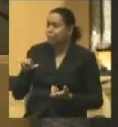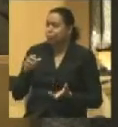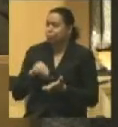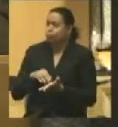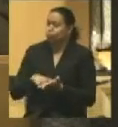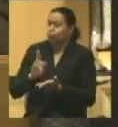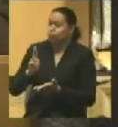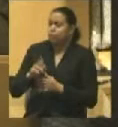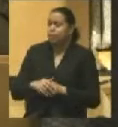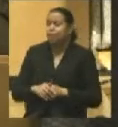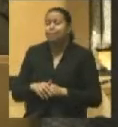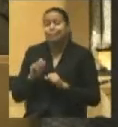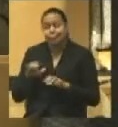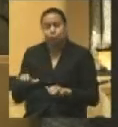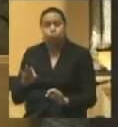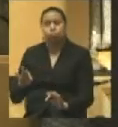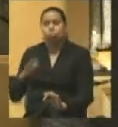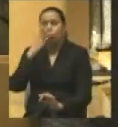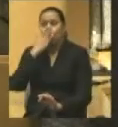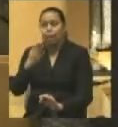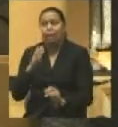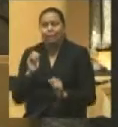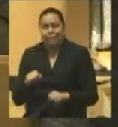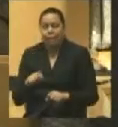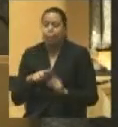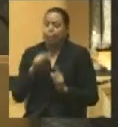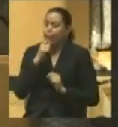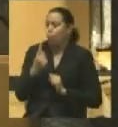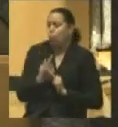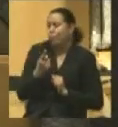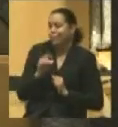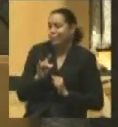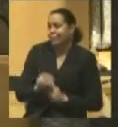perform very well, but who didn't always perform.